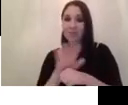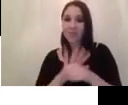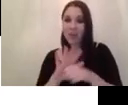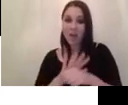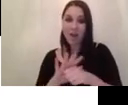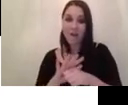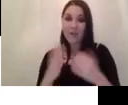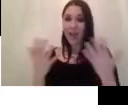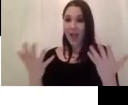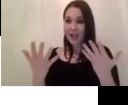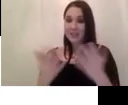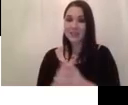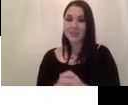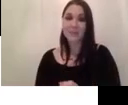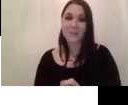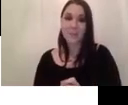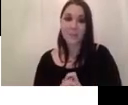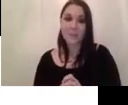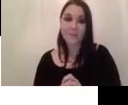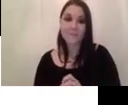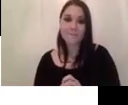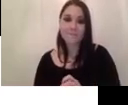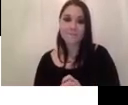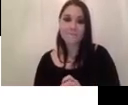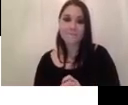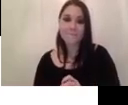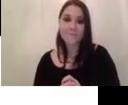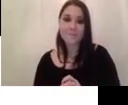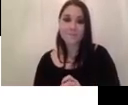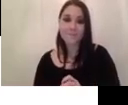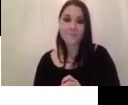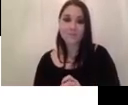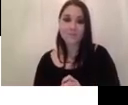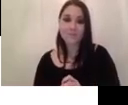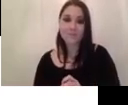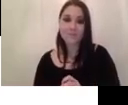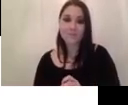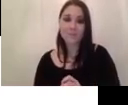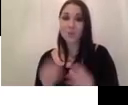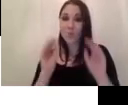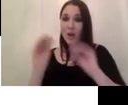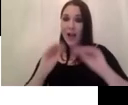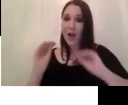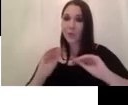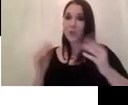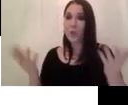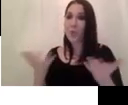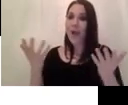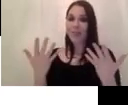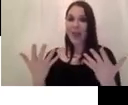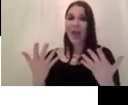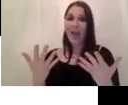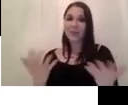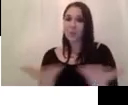we actually want to estimate where the hand is gripped at if you have a really tiny region of interest